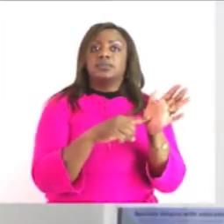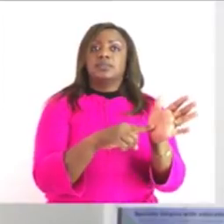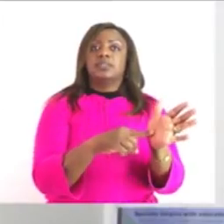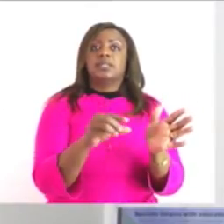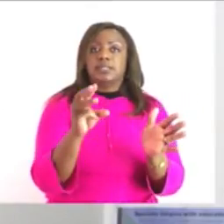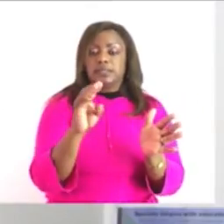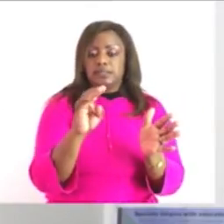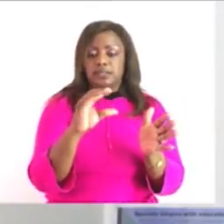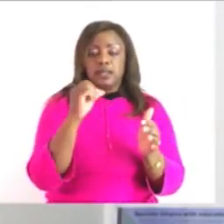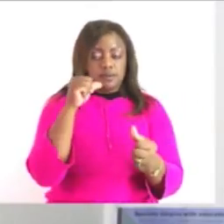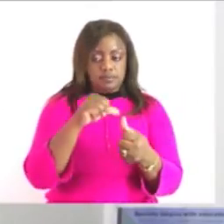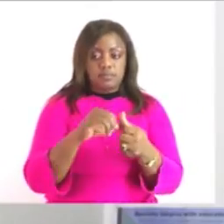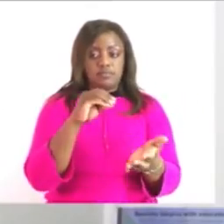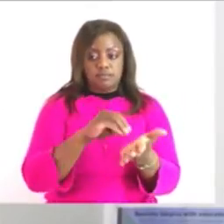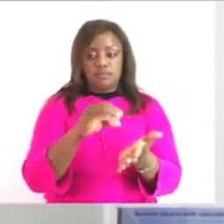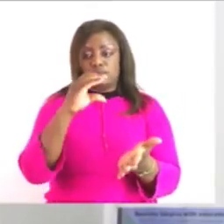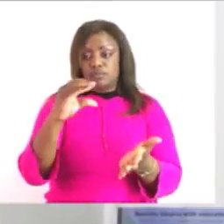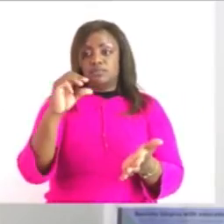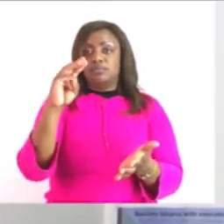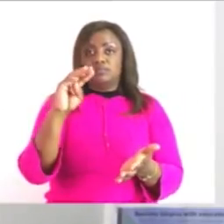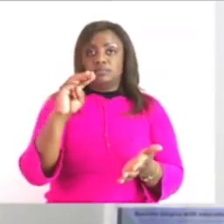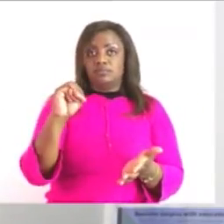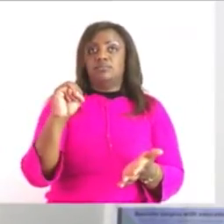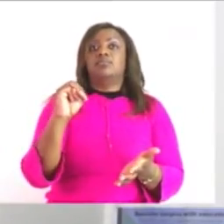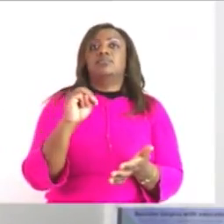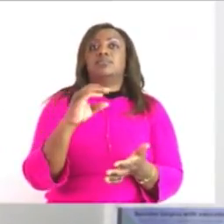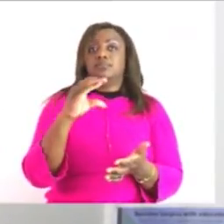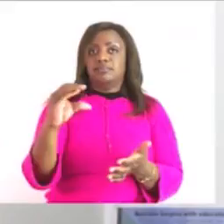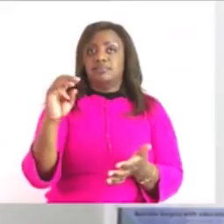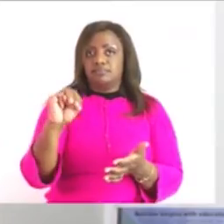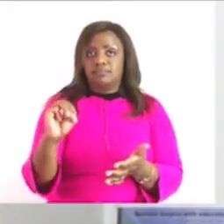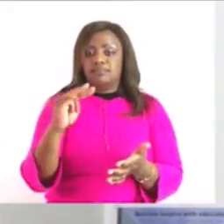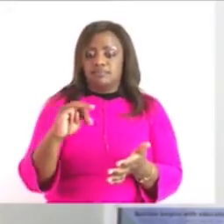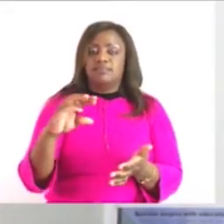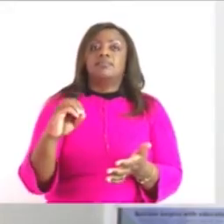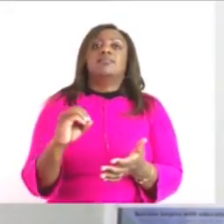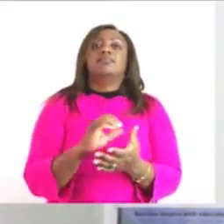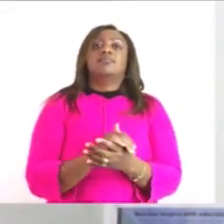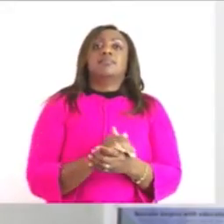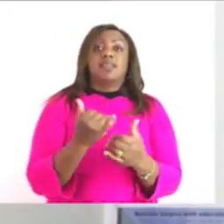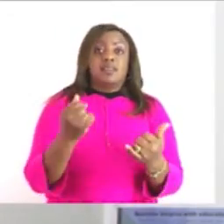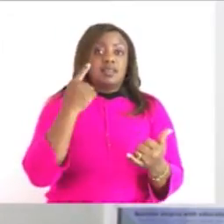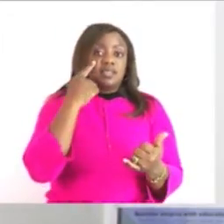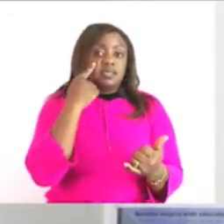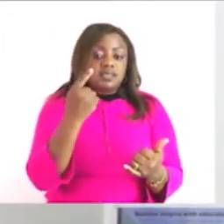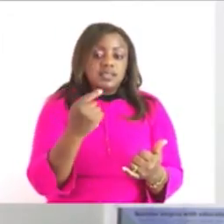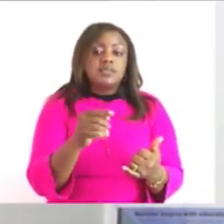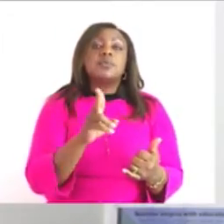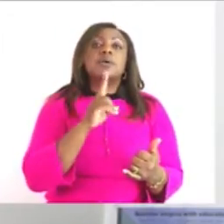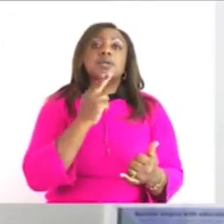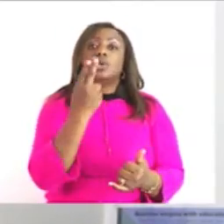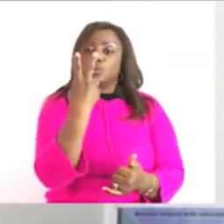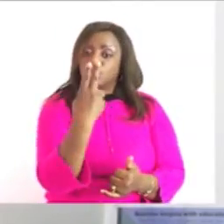centimeter centimeter centimeter centimeter so i can see that my difference the